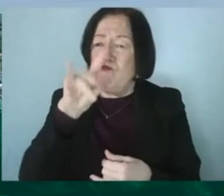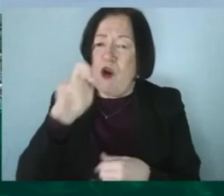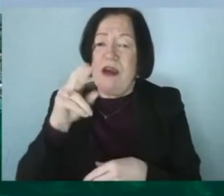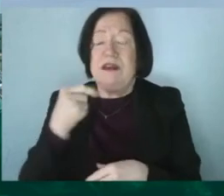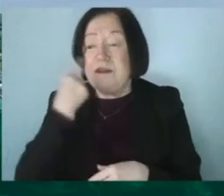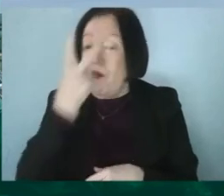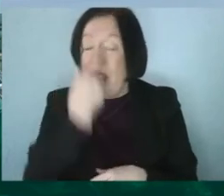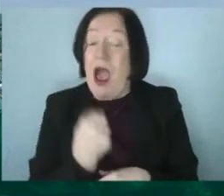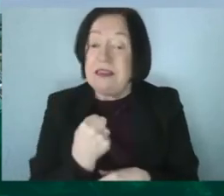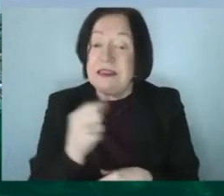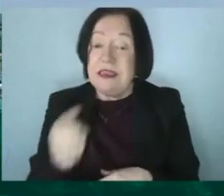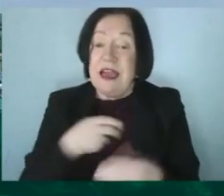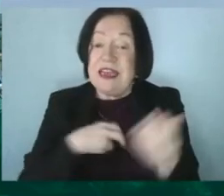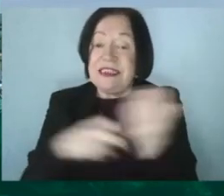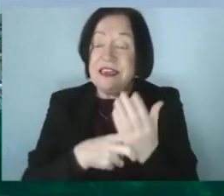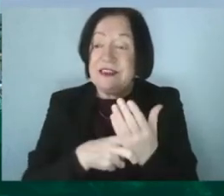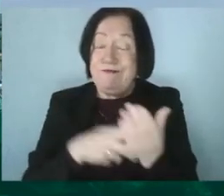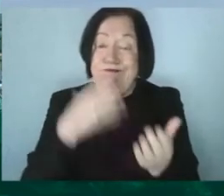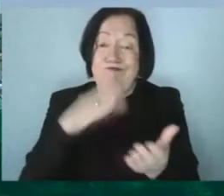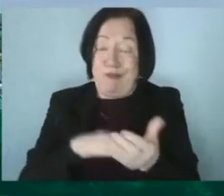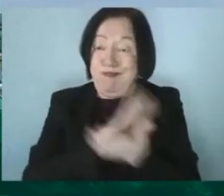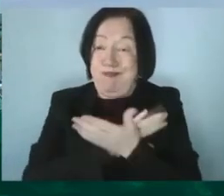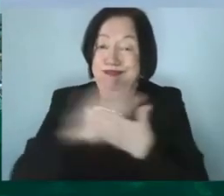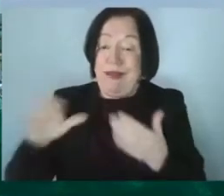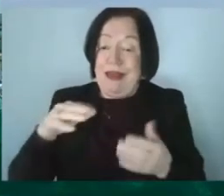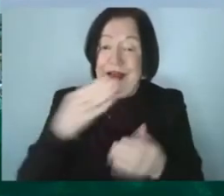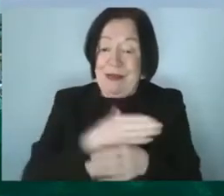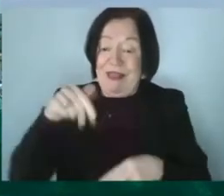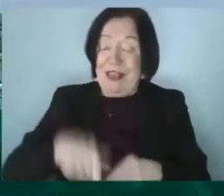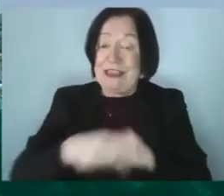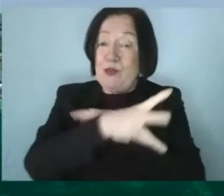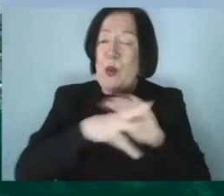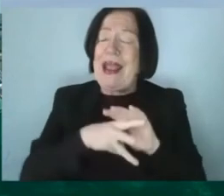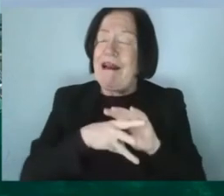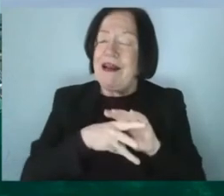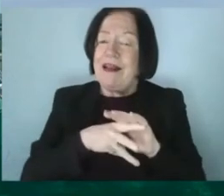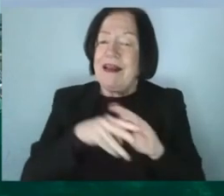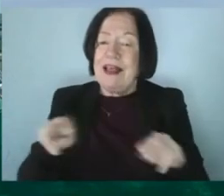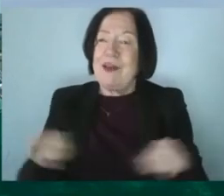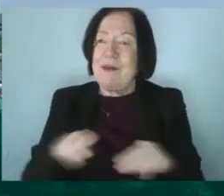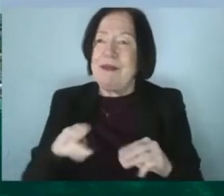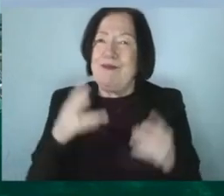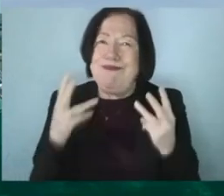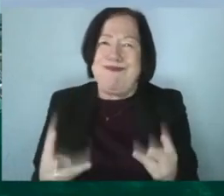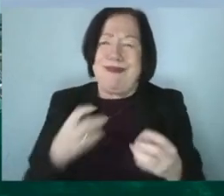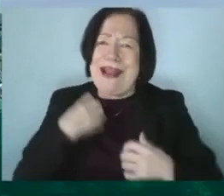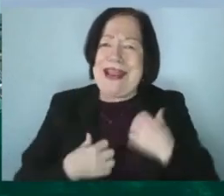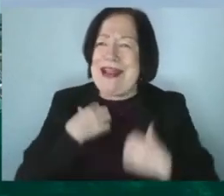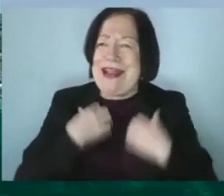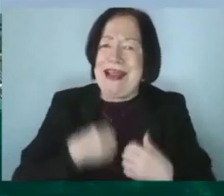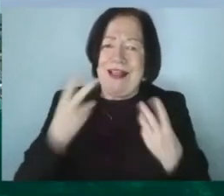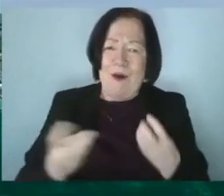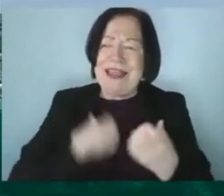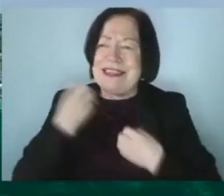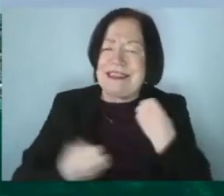night and our tickets were sold out before the start of this week uh and so the people are yearning for that excitement for